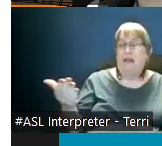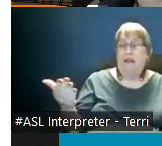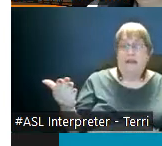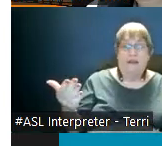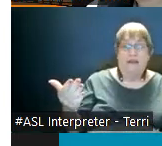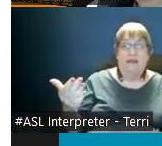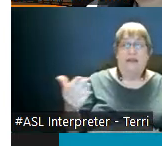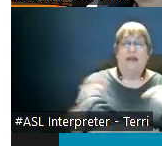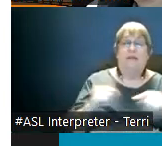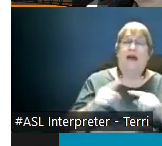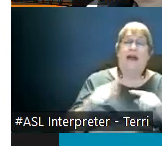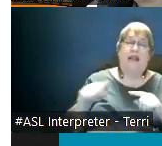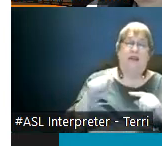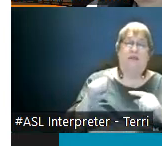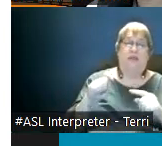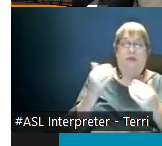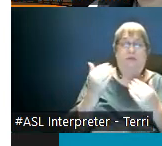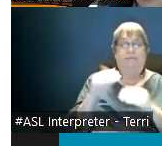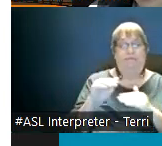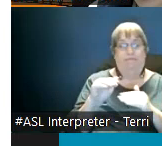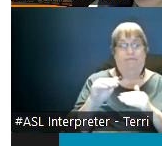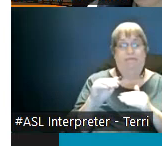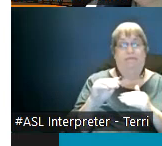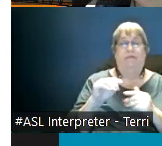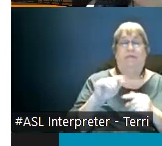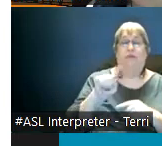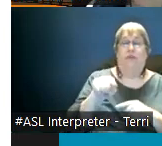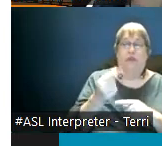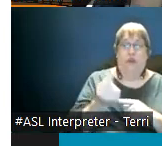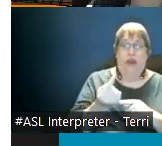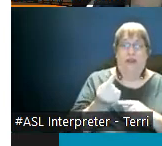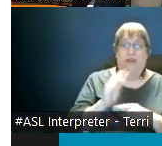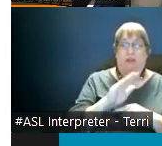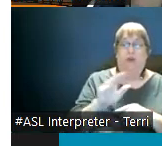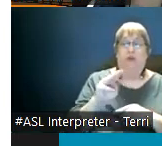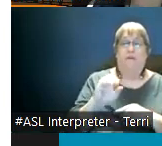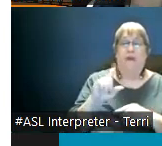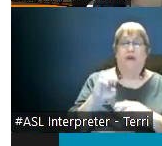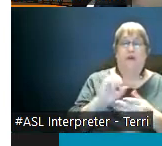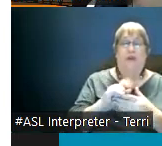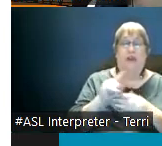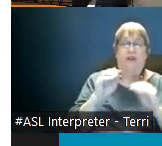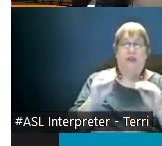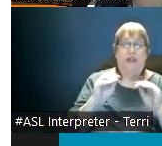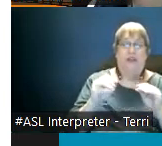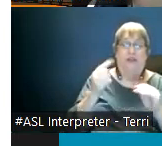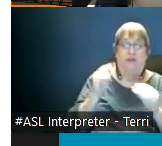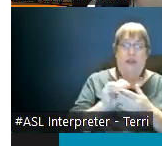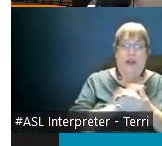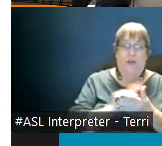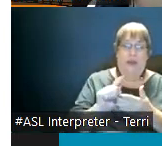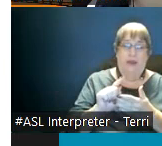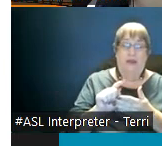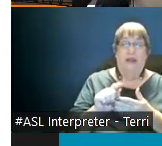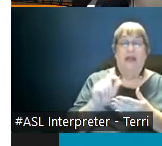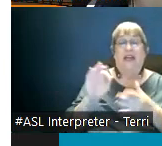say they are supposed to stay confined to your uh module for that week if comments come up in